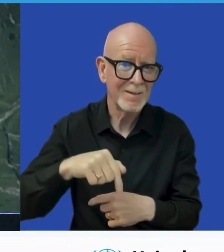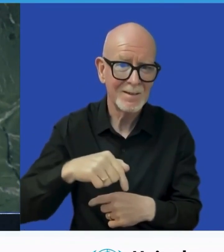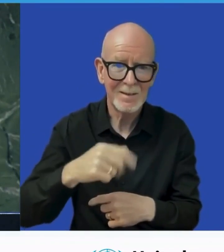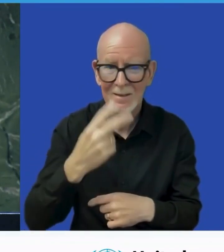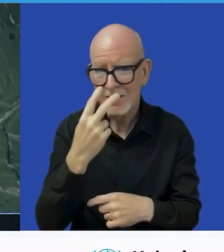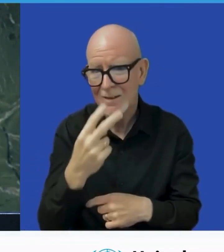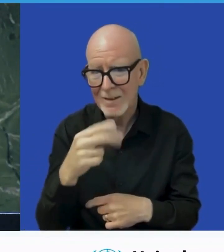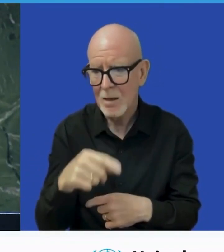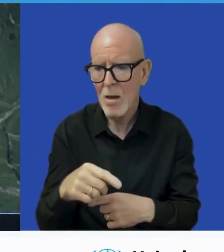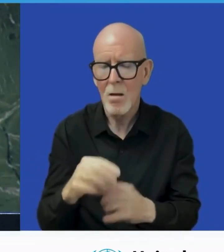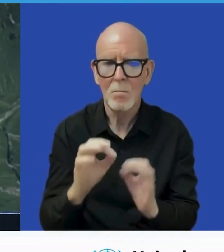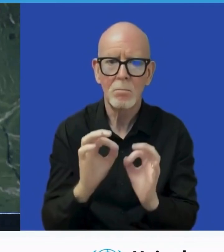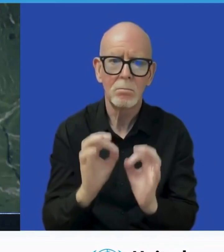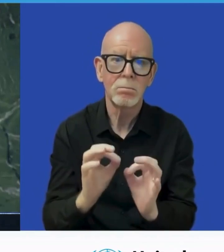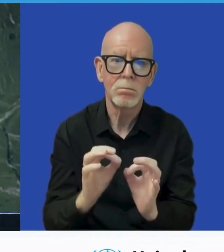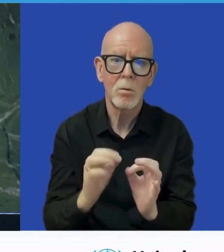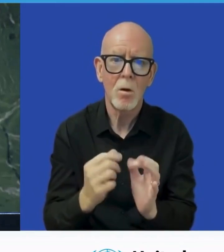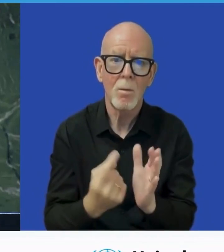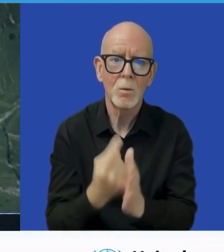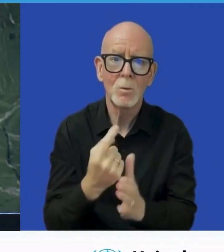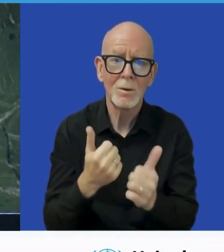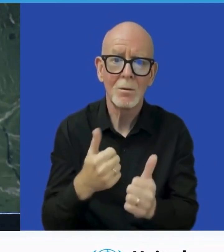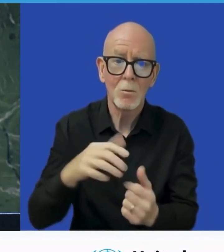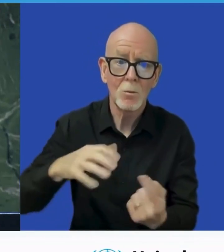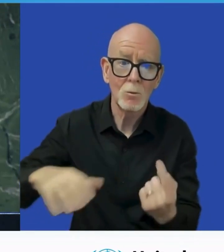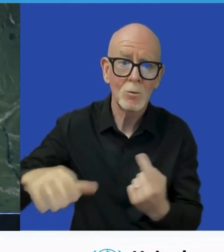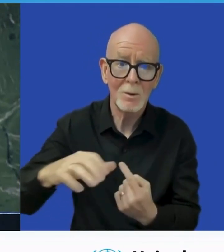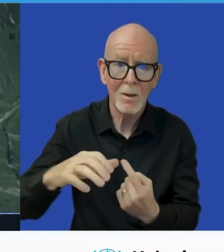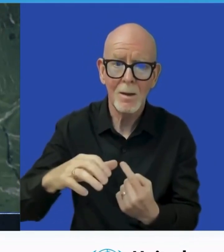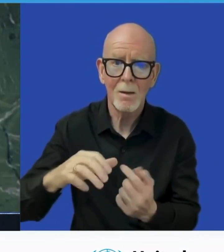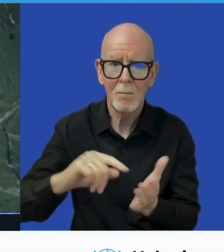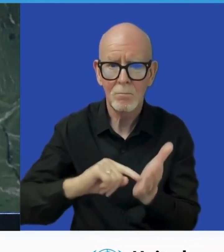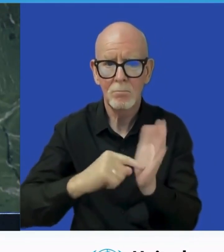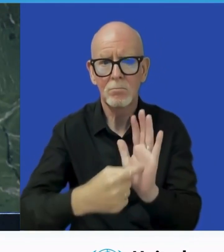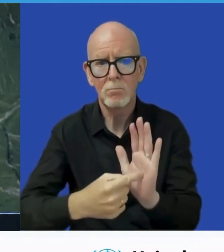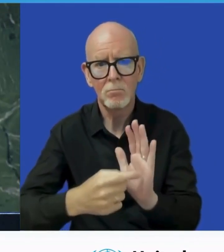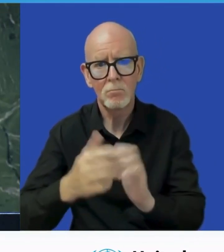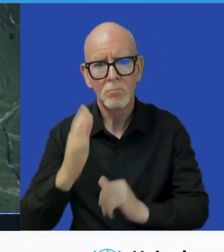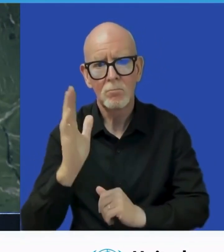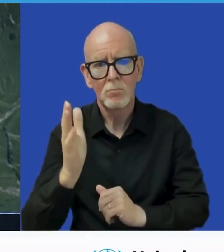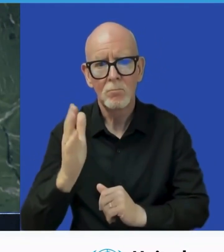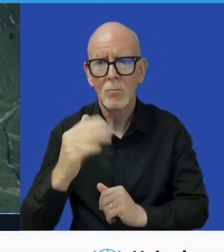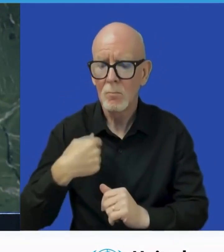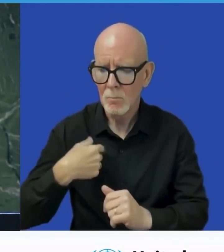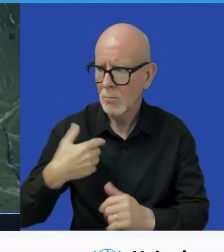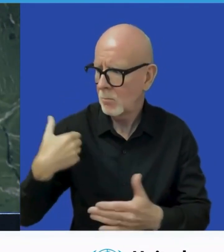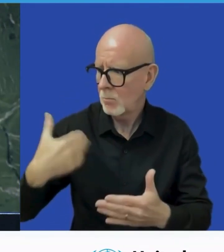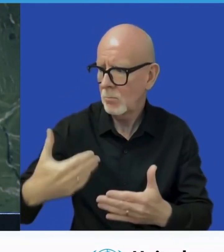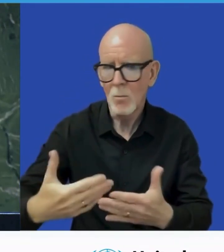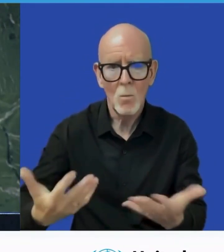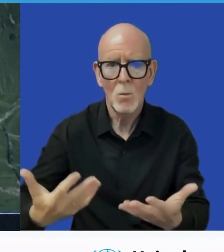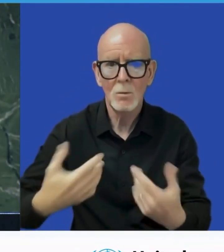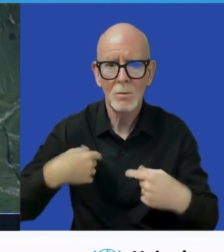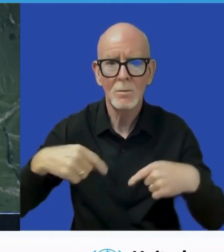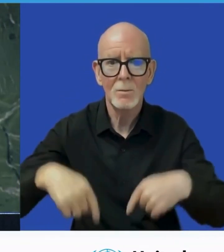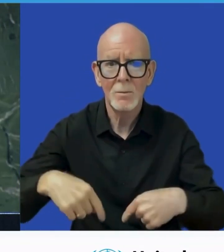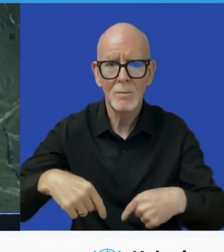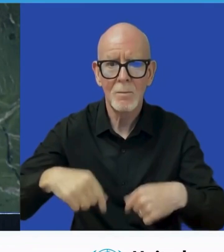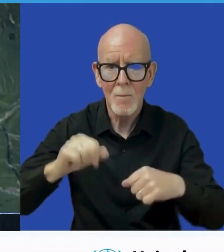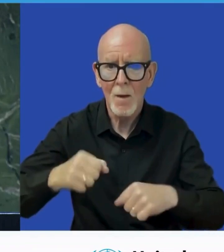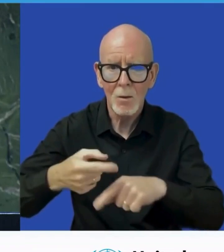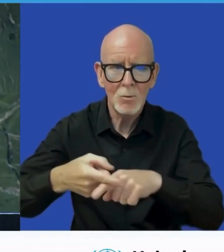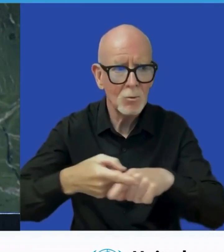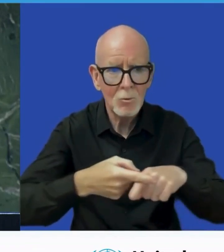SDGs. Against that backdrop, MCTA countries believe we can